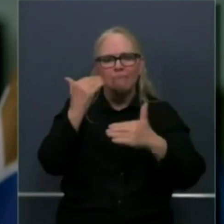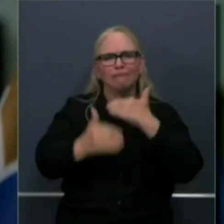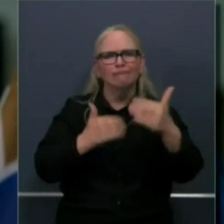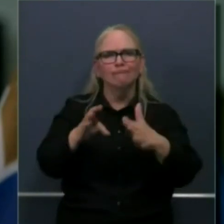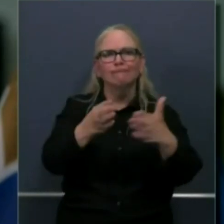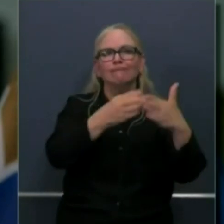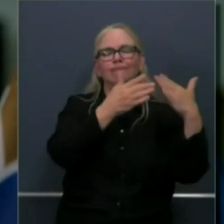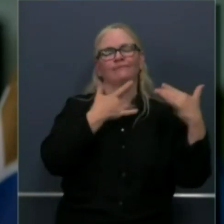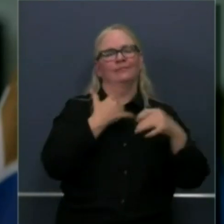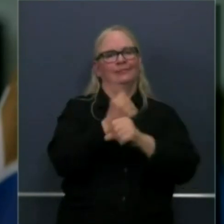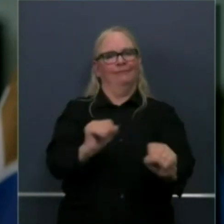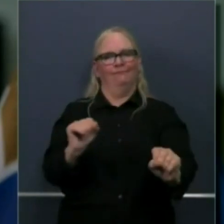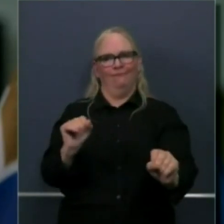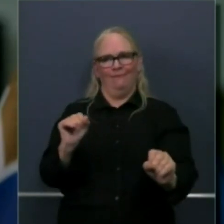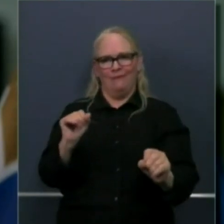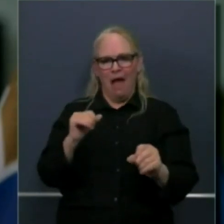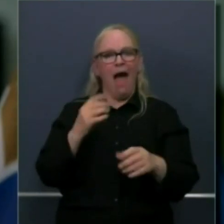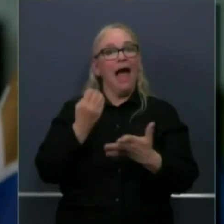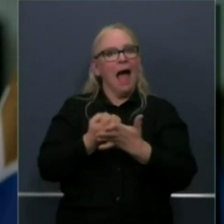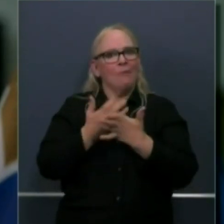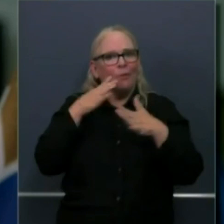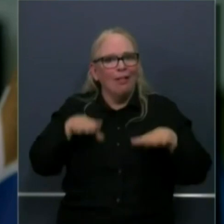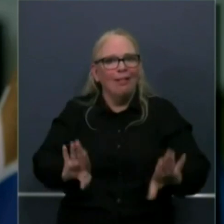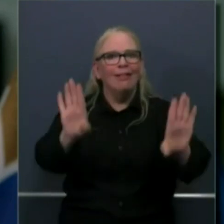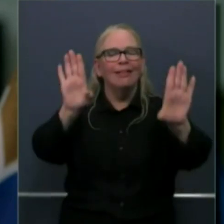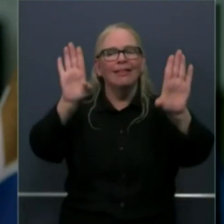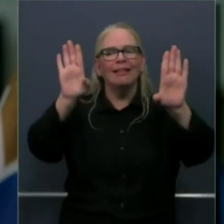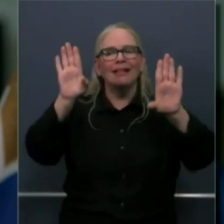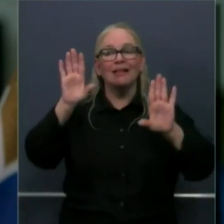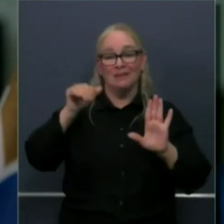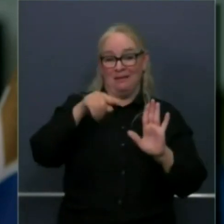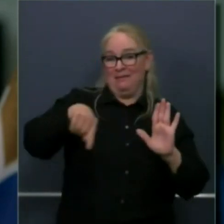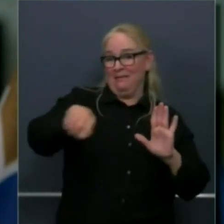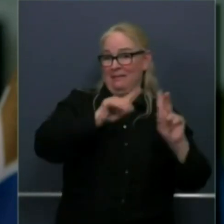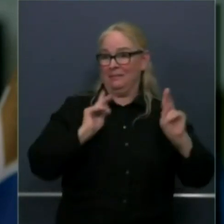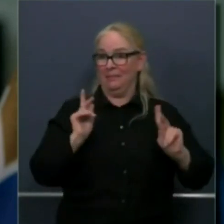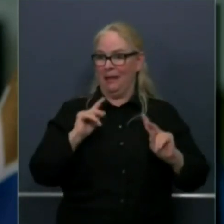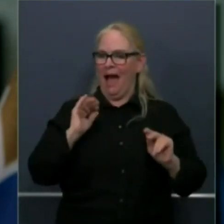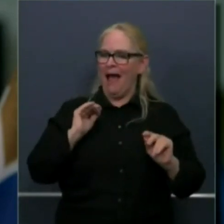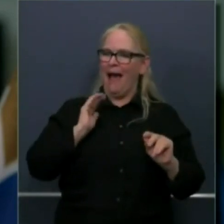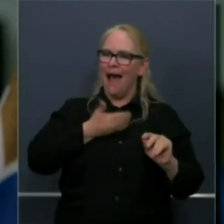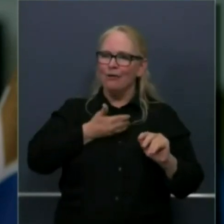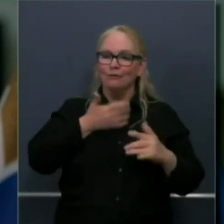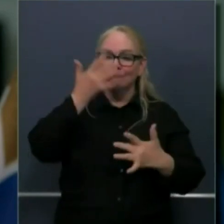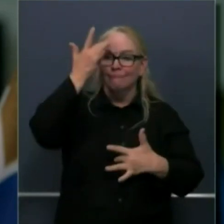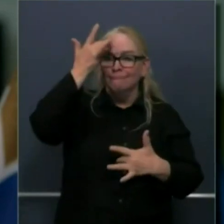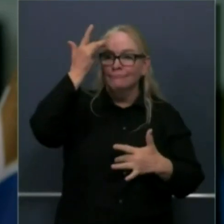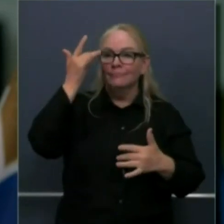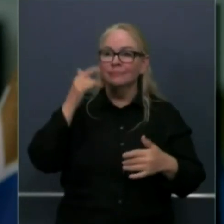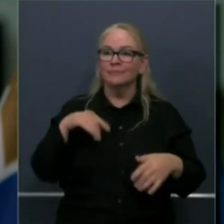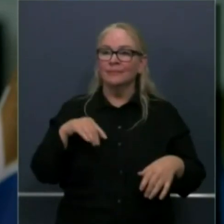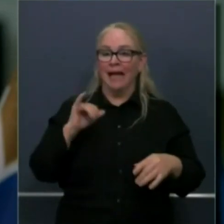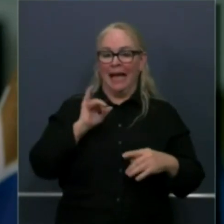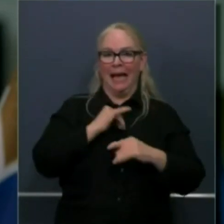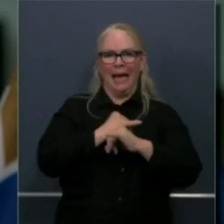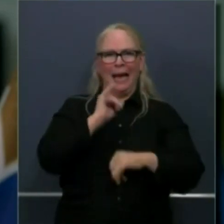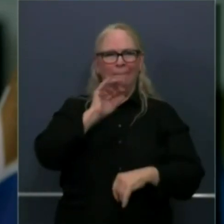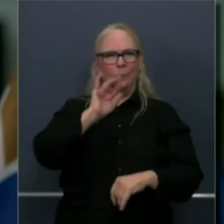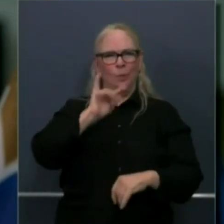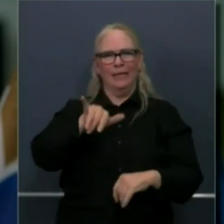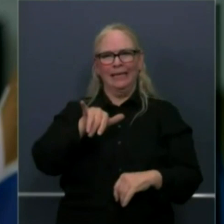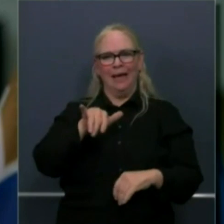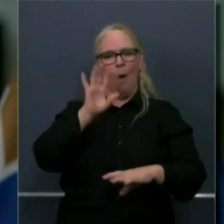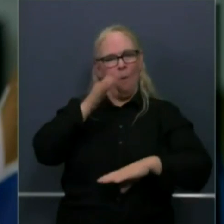phases uh as we move towards immunity uh or a and a vaccine uh so i just